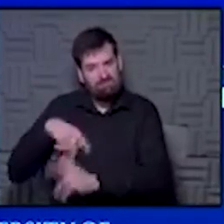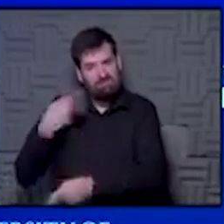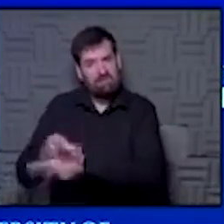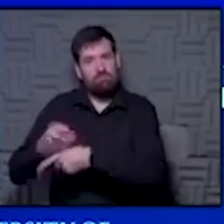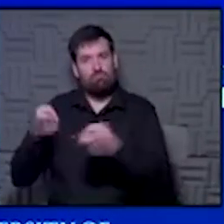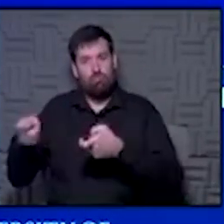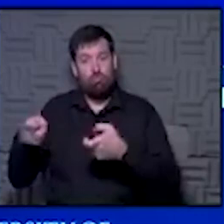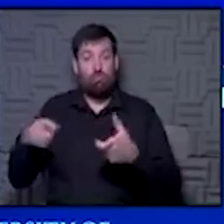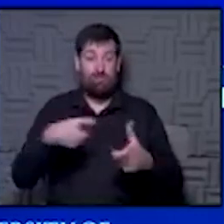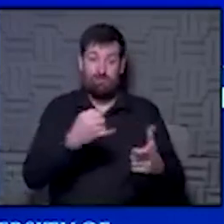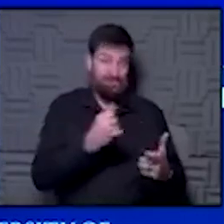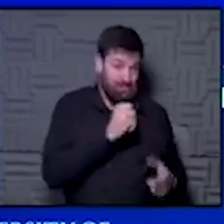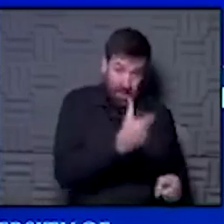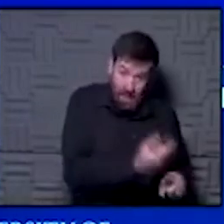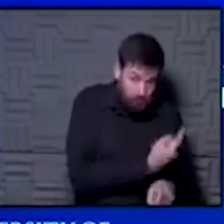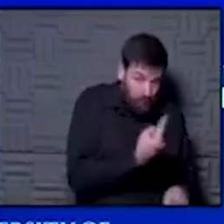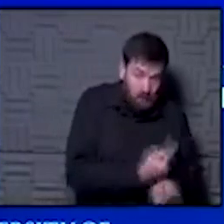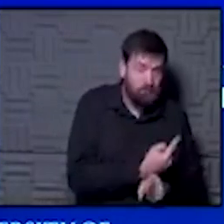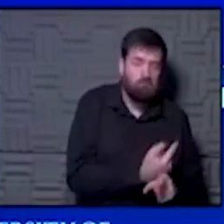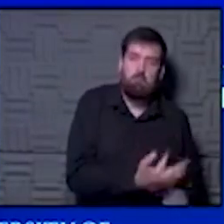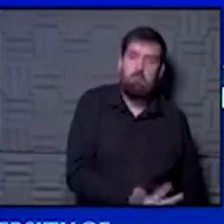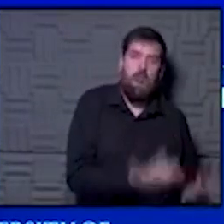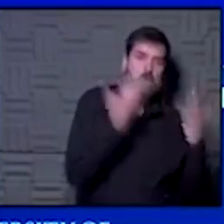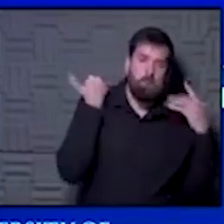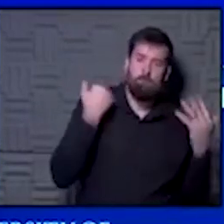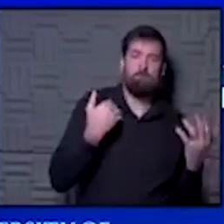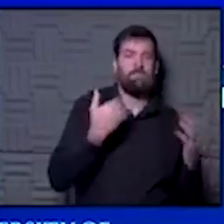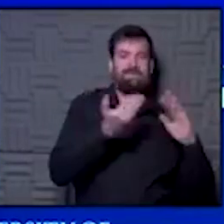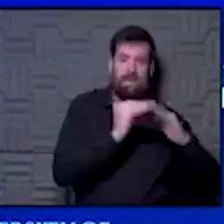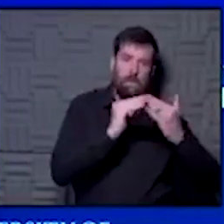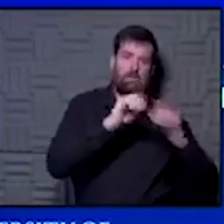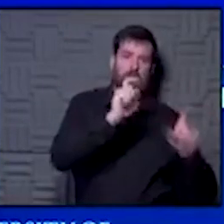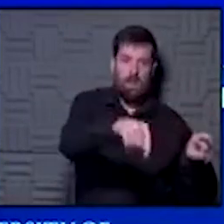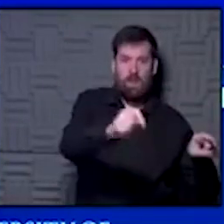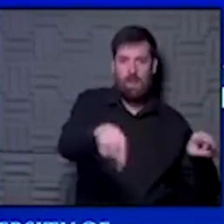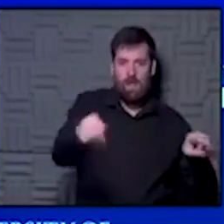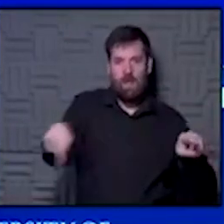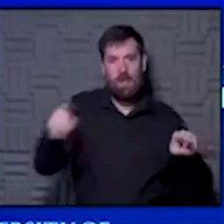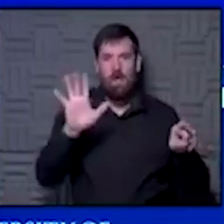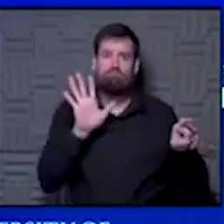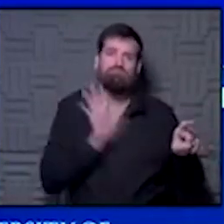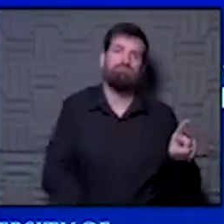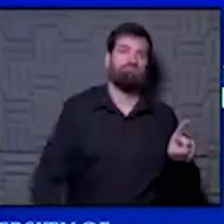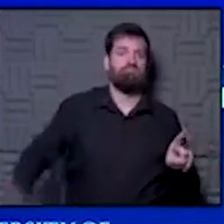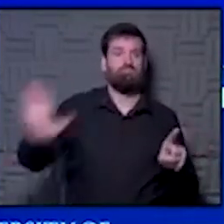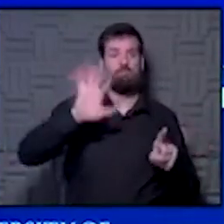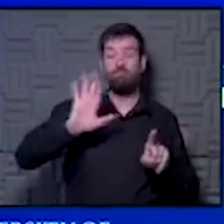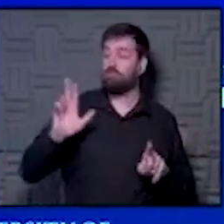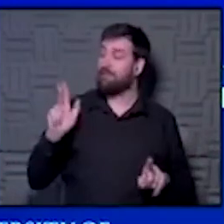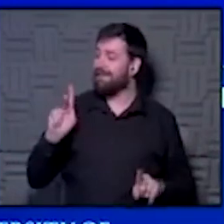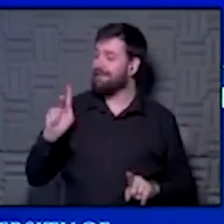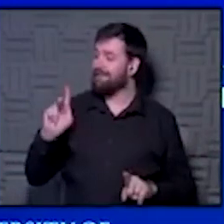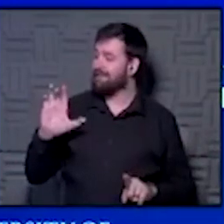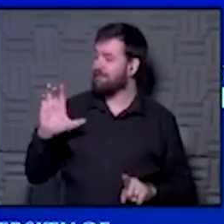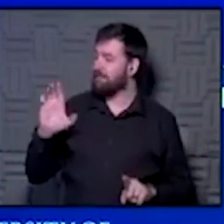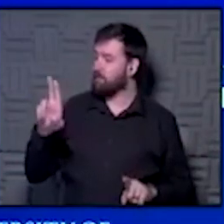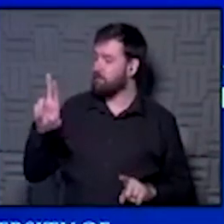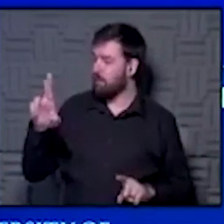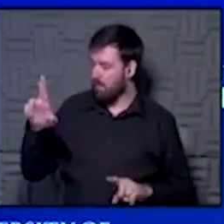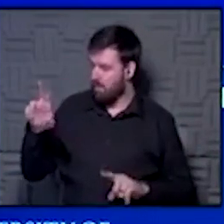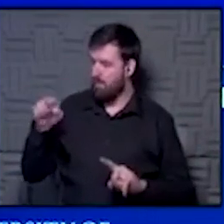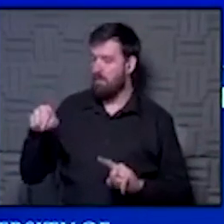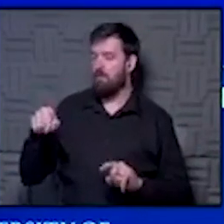don't, things are starting to get overwhelmed. And we've seen that playing out in town, after town, after town, across the state, across the region. Laura, with KCUR is asking,